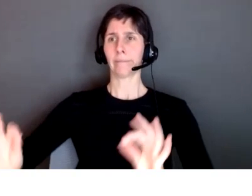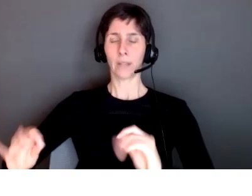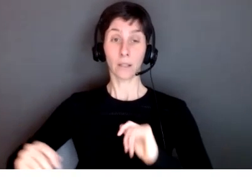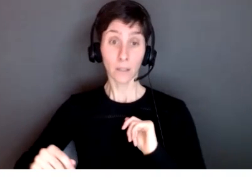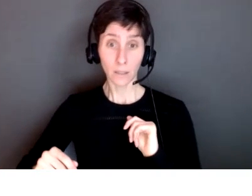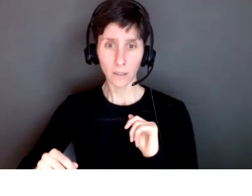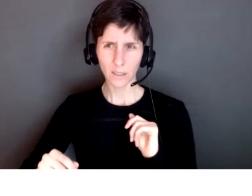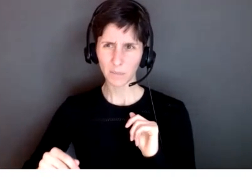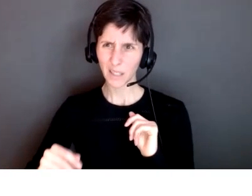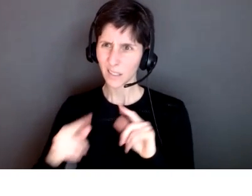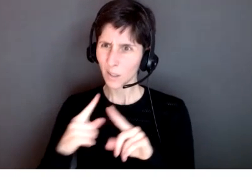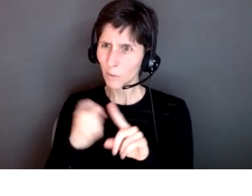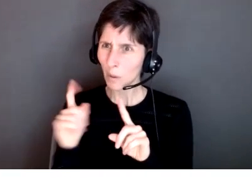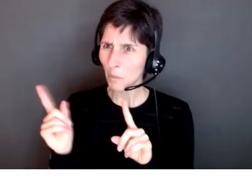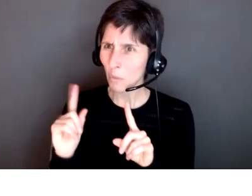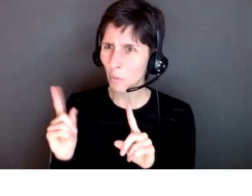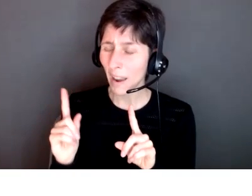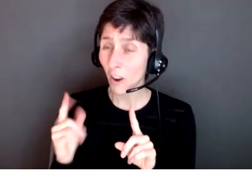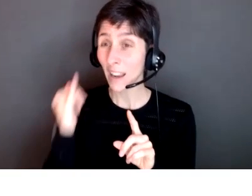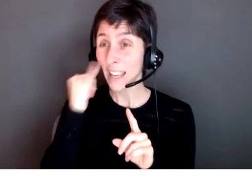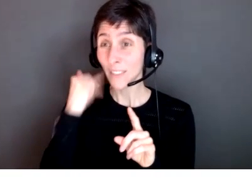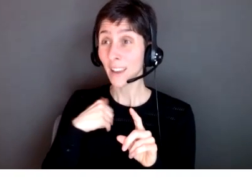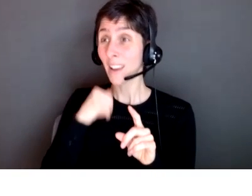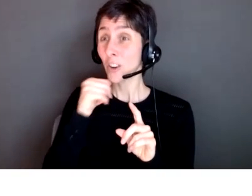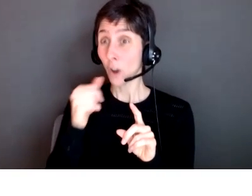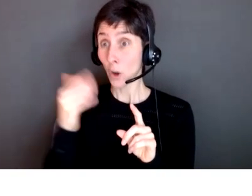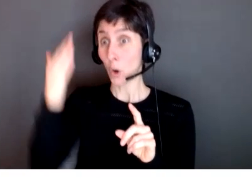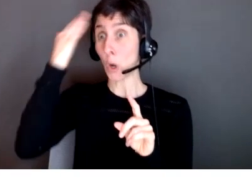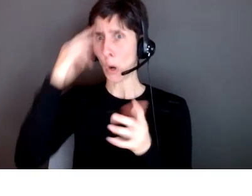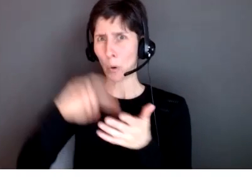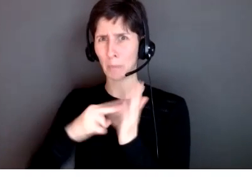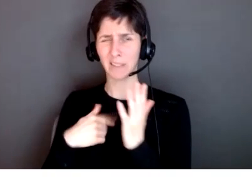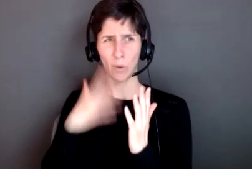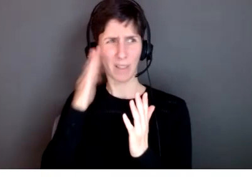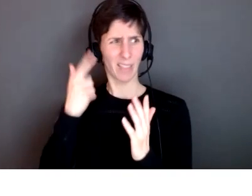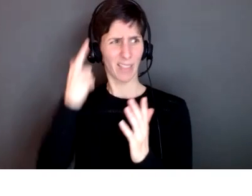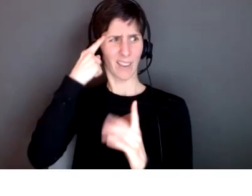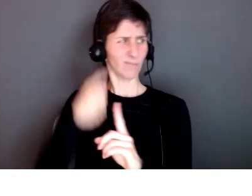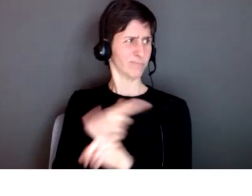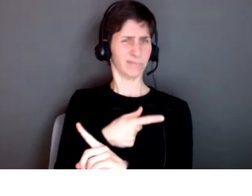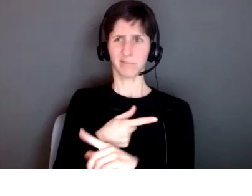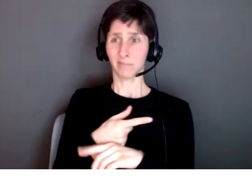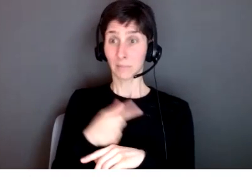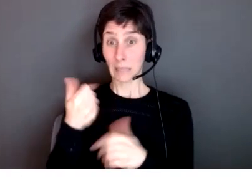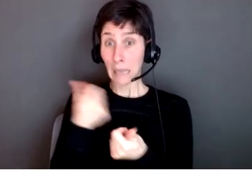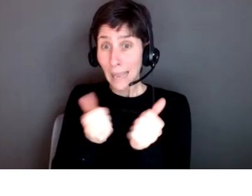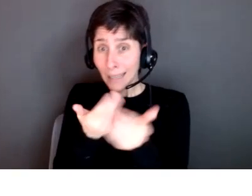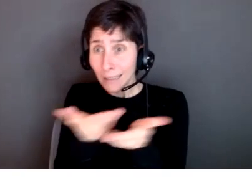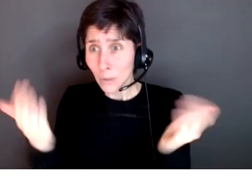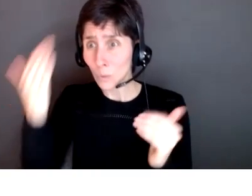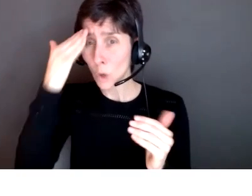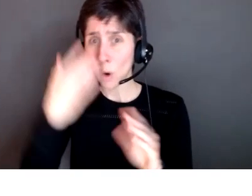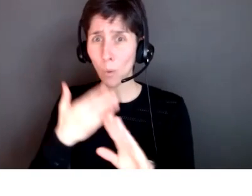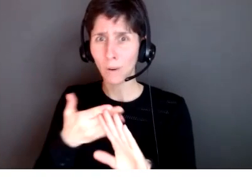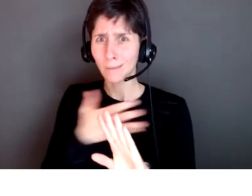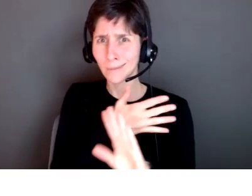where where does it come from does anyone know like why do we say it's a piece of cake to refer to something that is easy like what did that where does that come from does anyone know